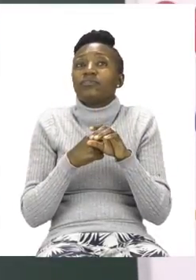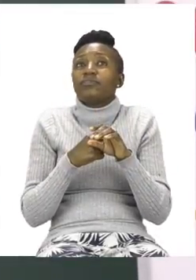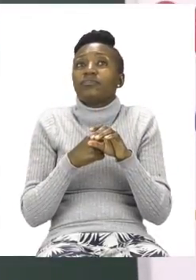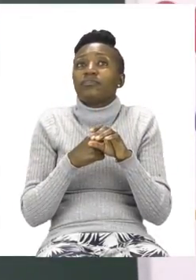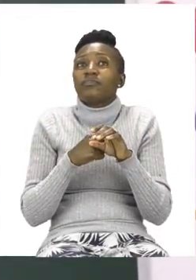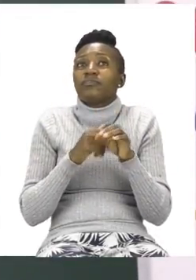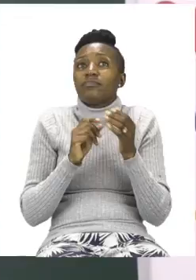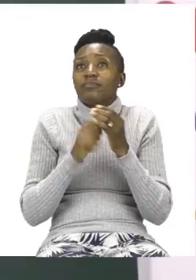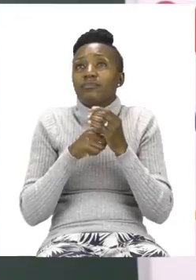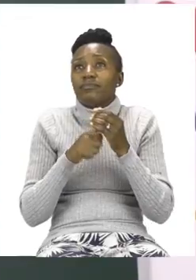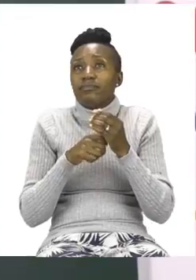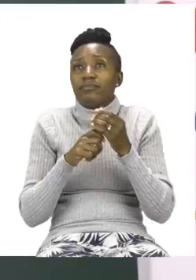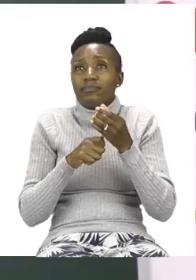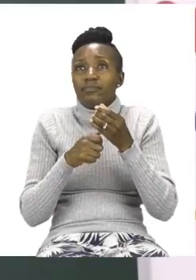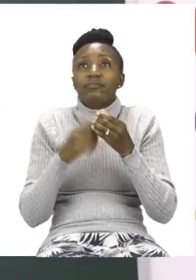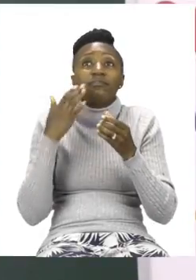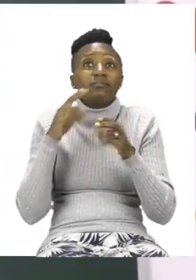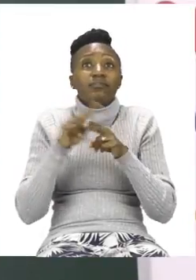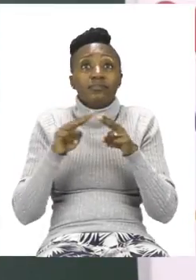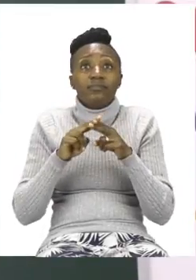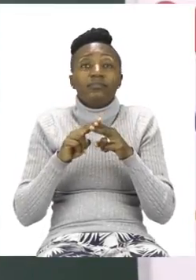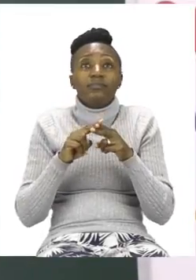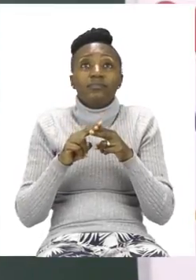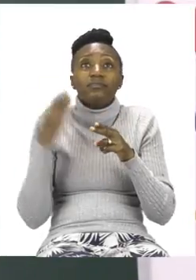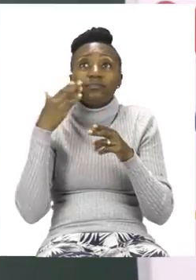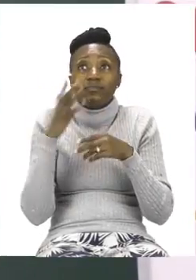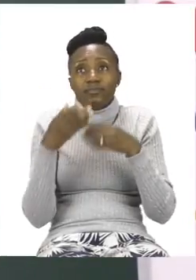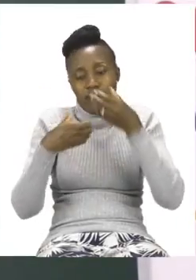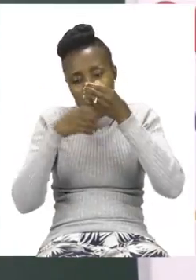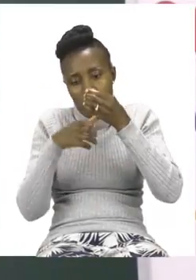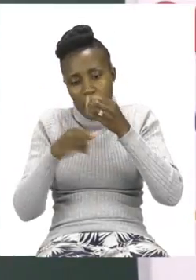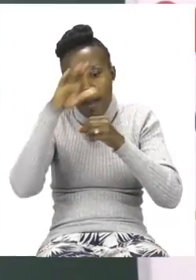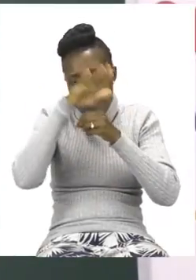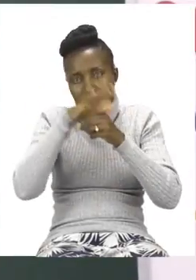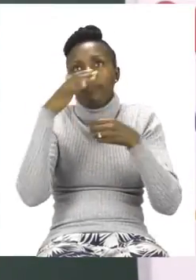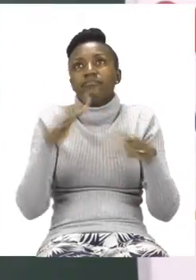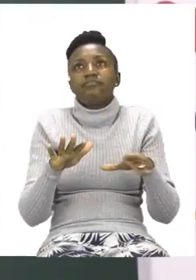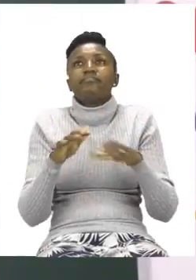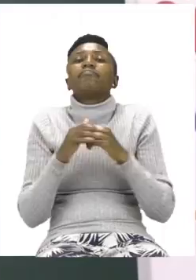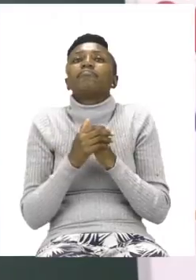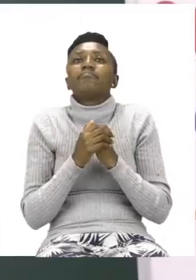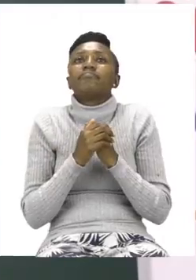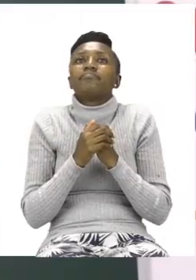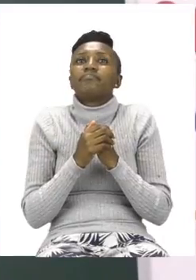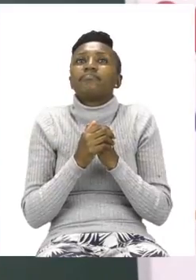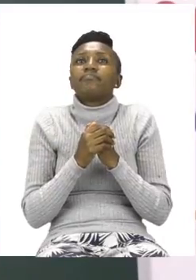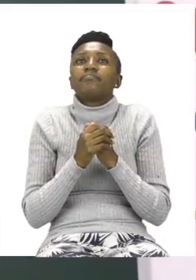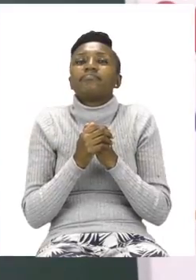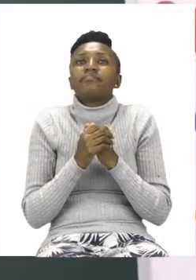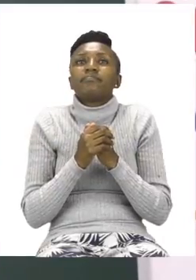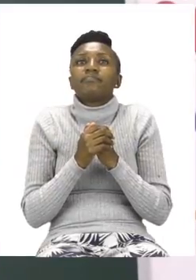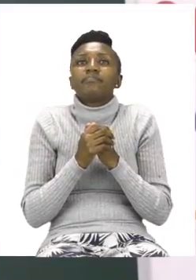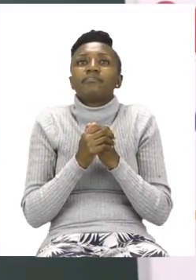twist it to use it, meaning that nothing else is happening. Then when we are done using it, we